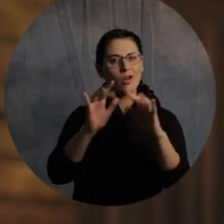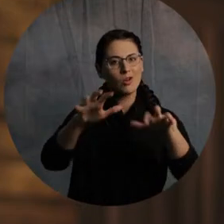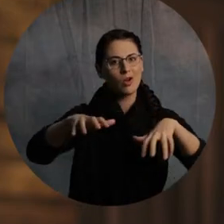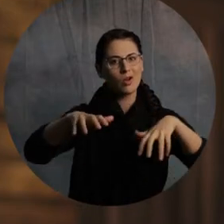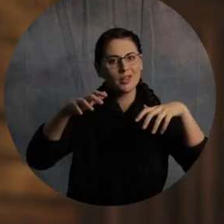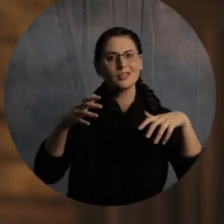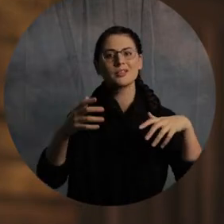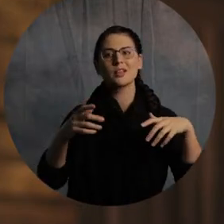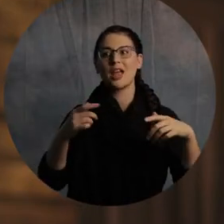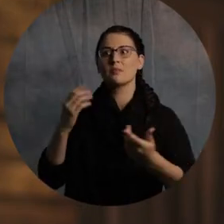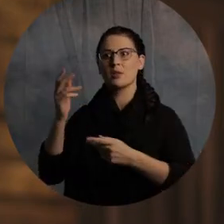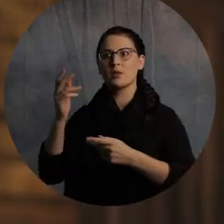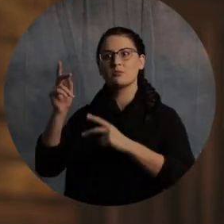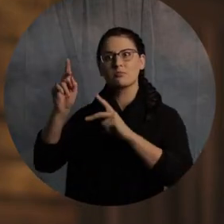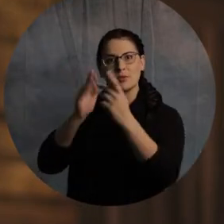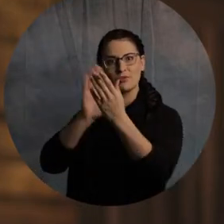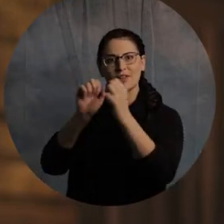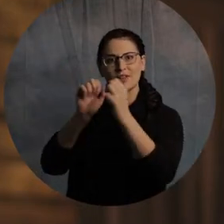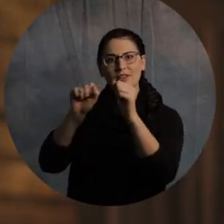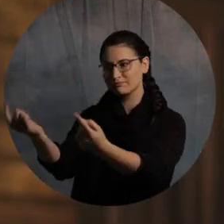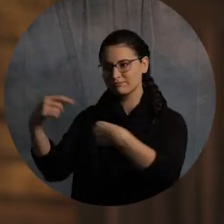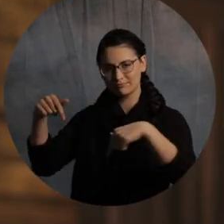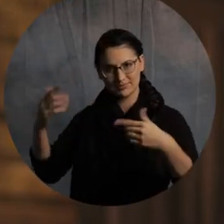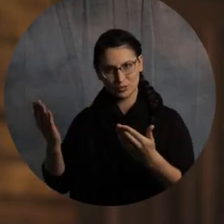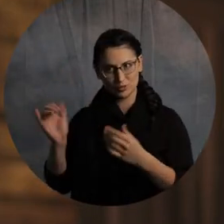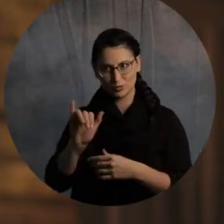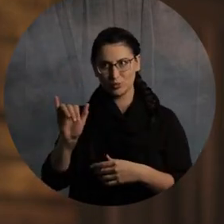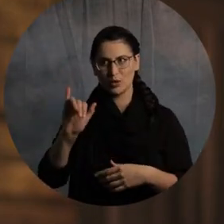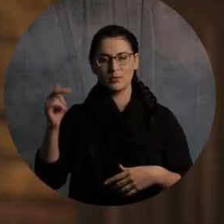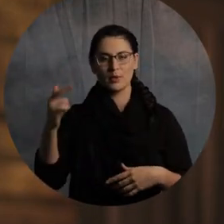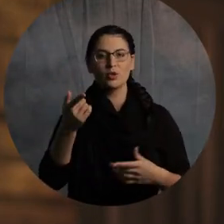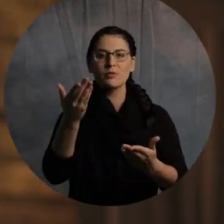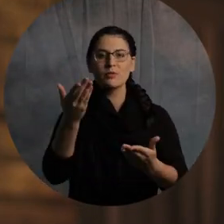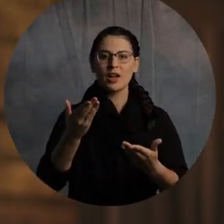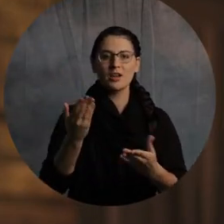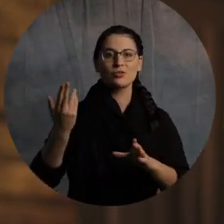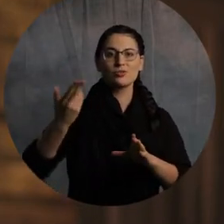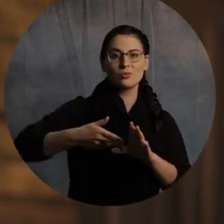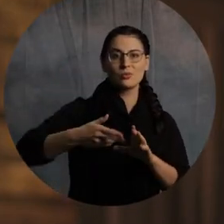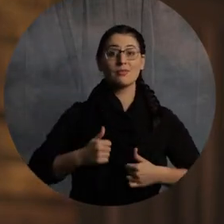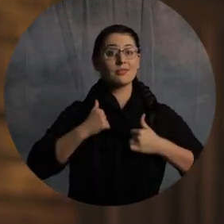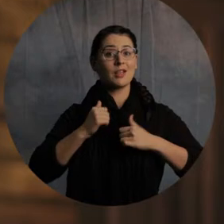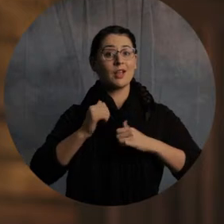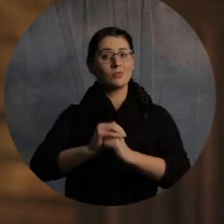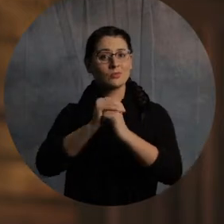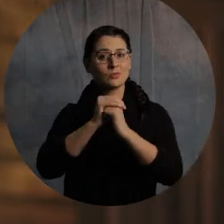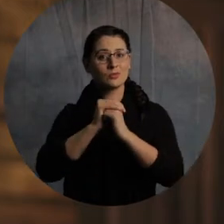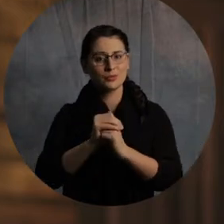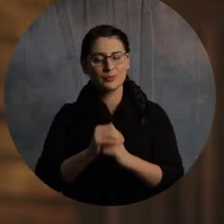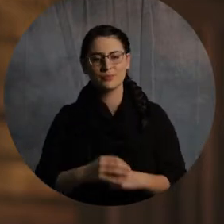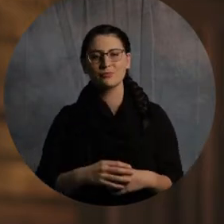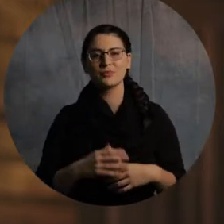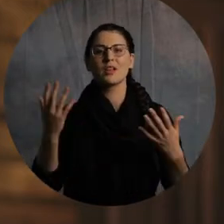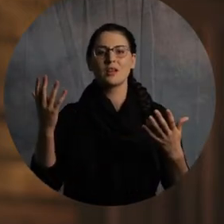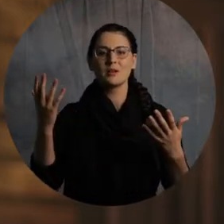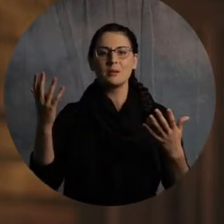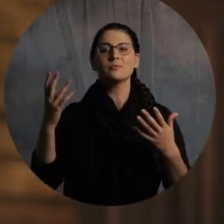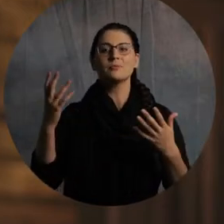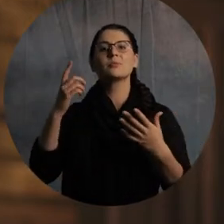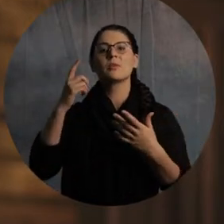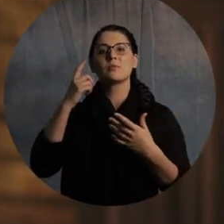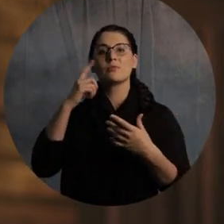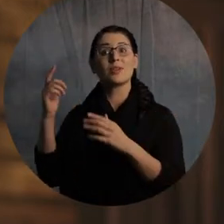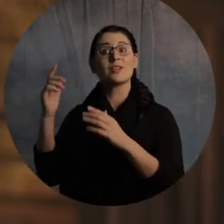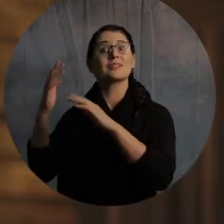we are inviting you to join us in our live worship. What we're going to do on Wednesdays, we're going to flip this